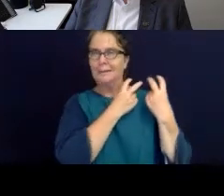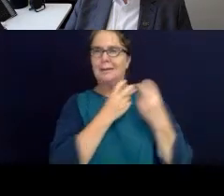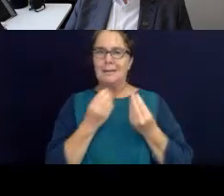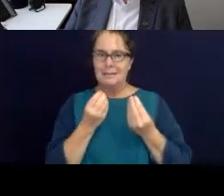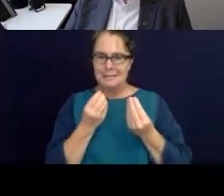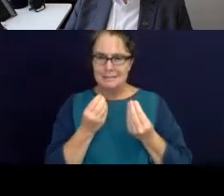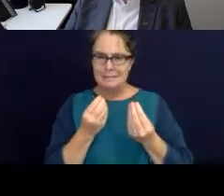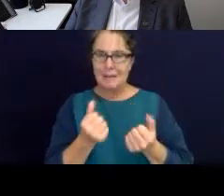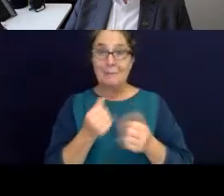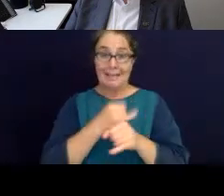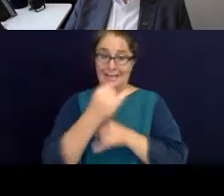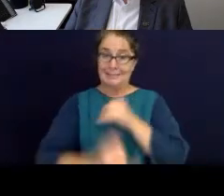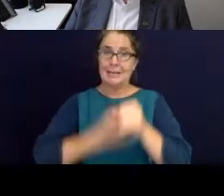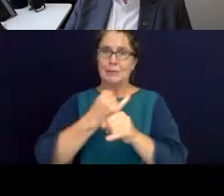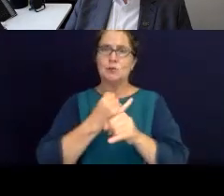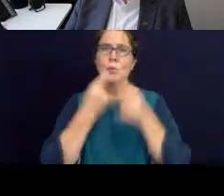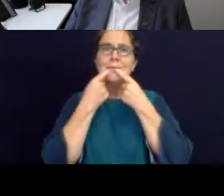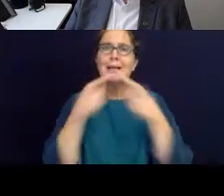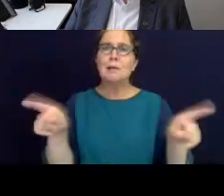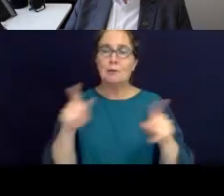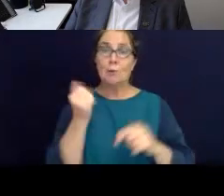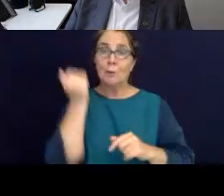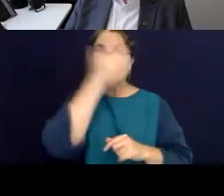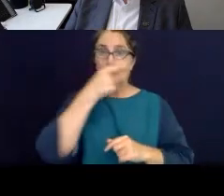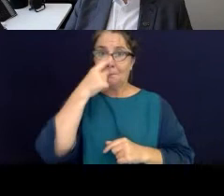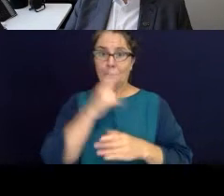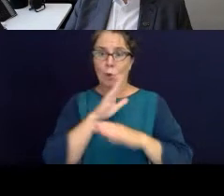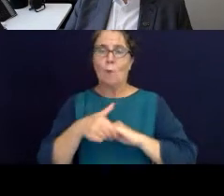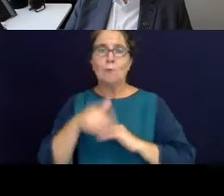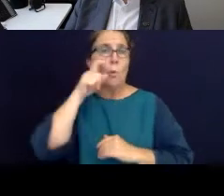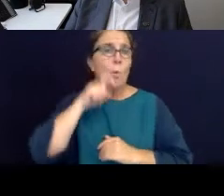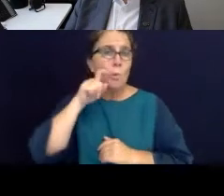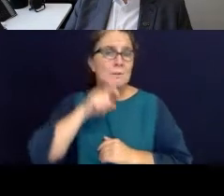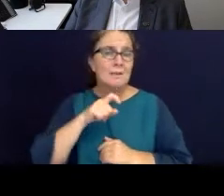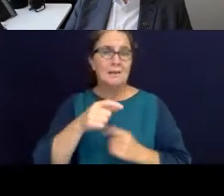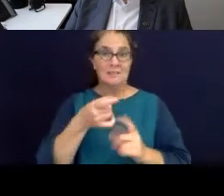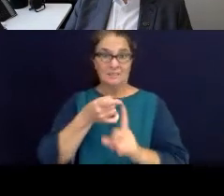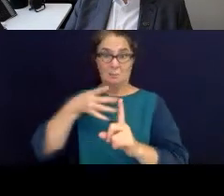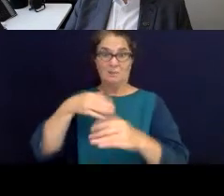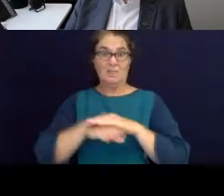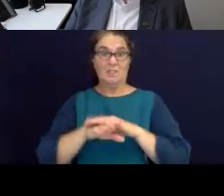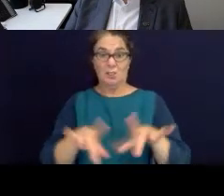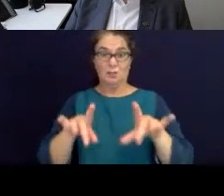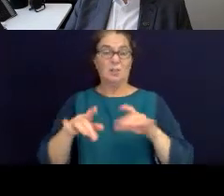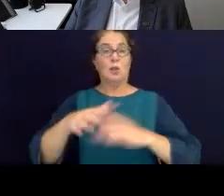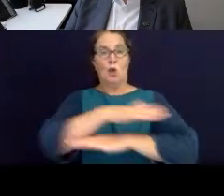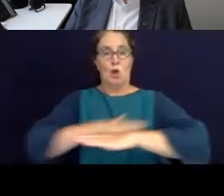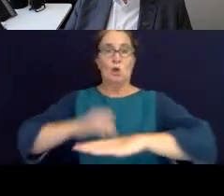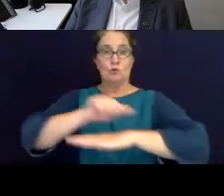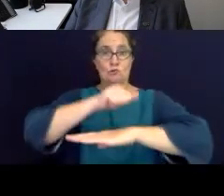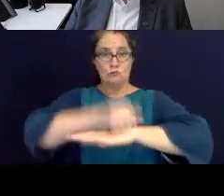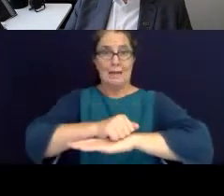international declarations from Indigenous people about water, specifically in the Australian context, the Murray